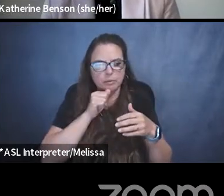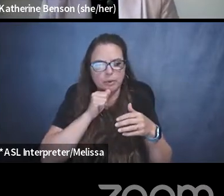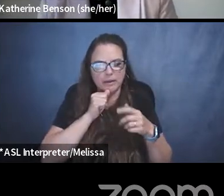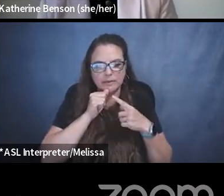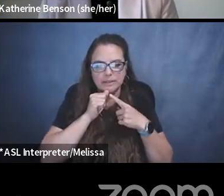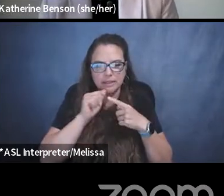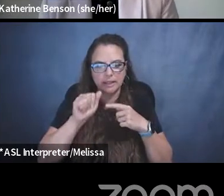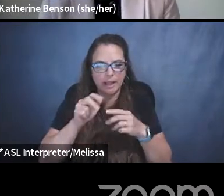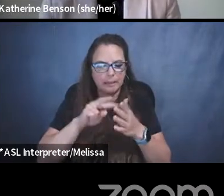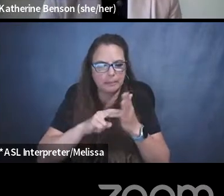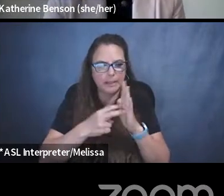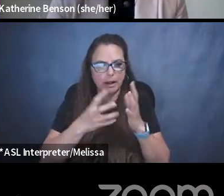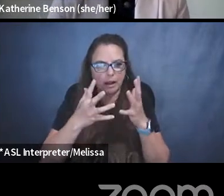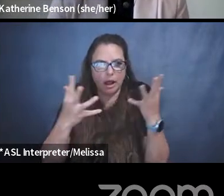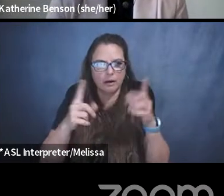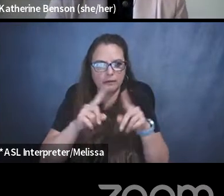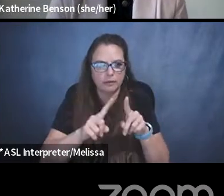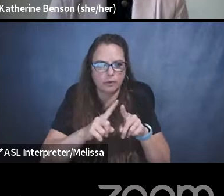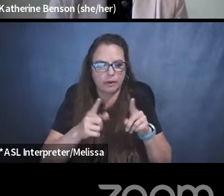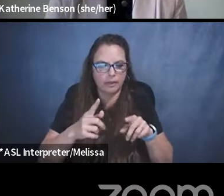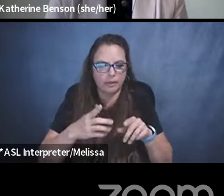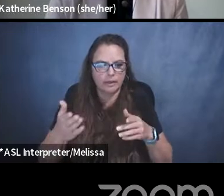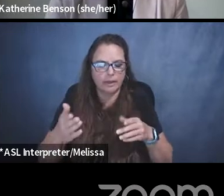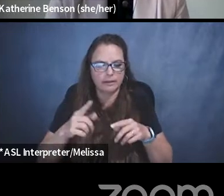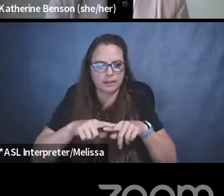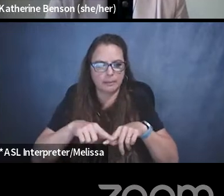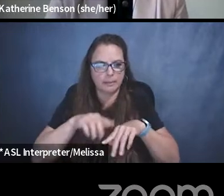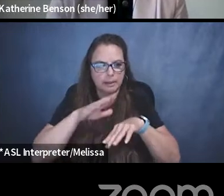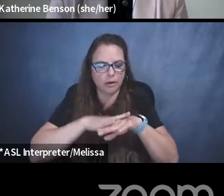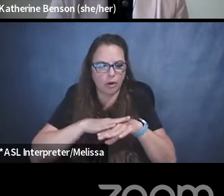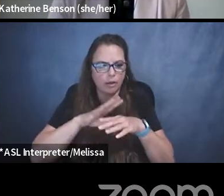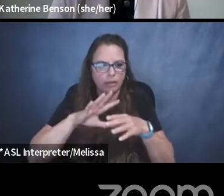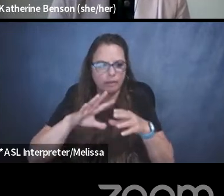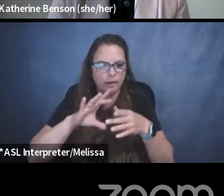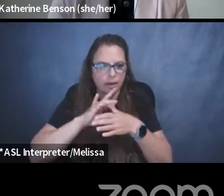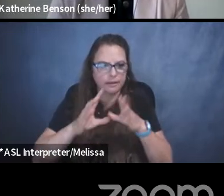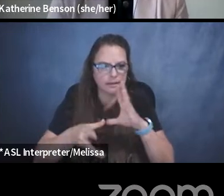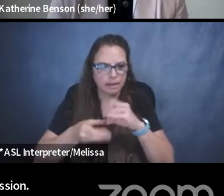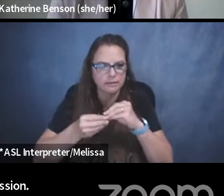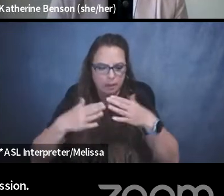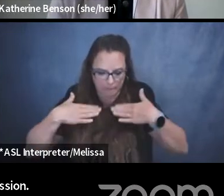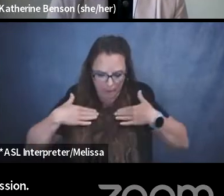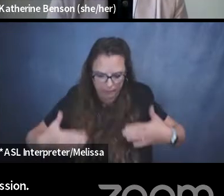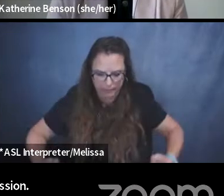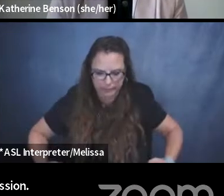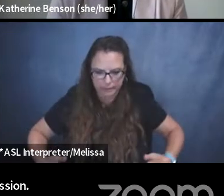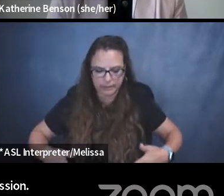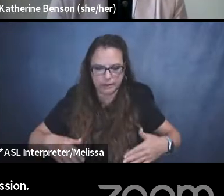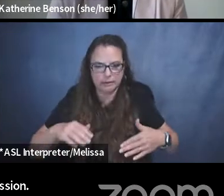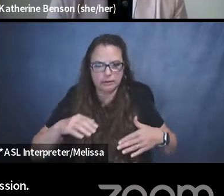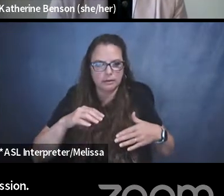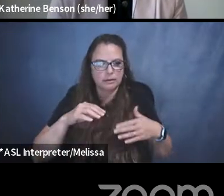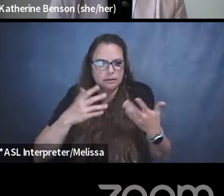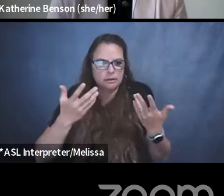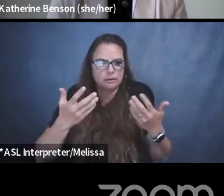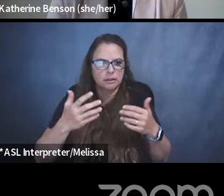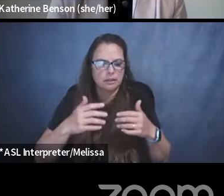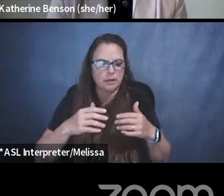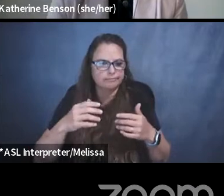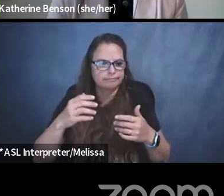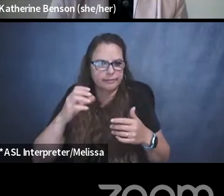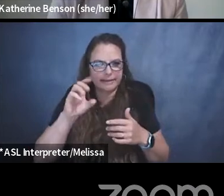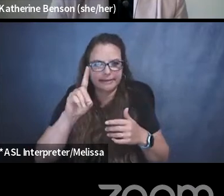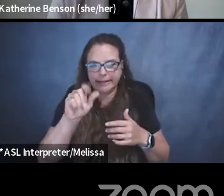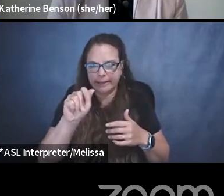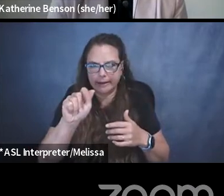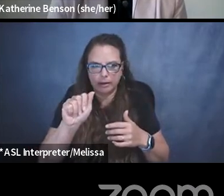things, depending on the context. can be bodily autonomy, privacy and association, data privacy. It can mean a lot